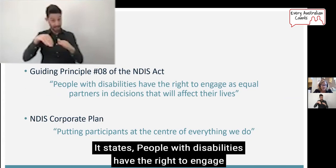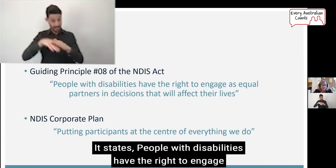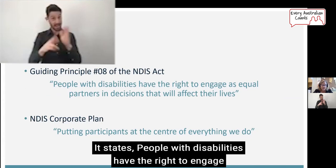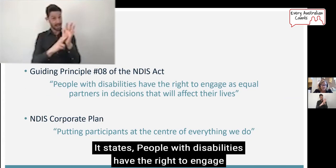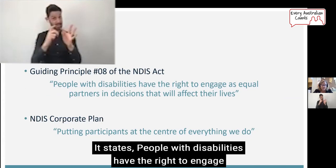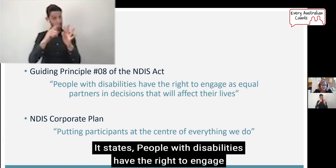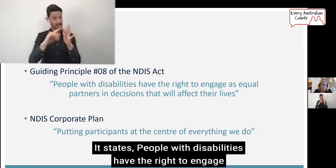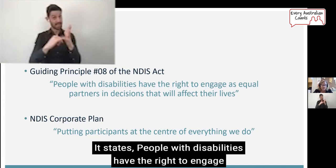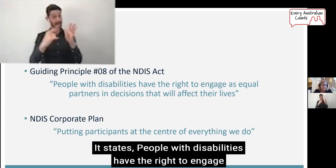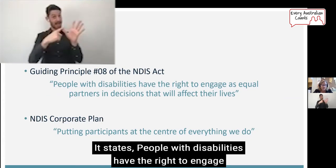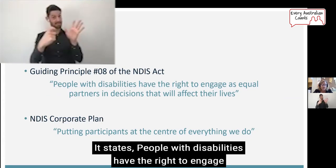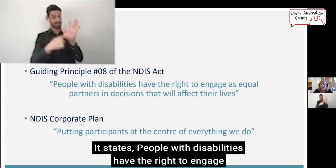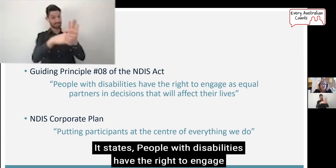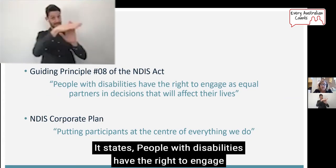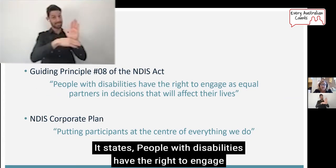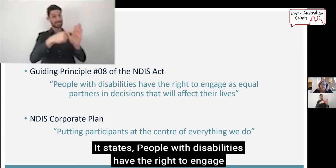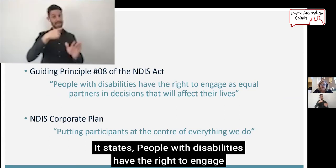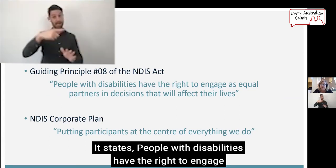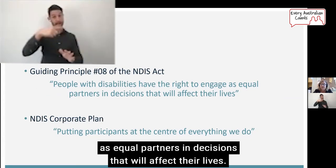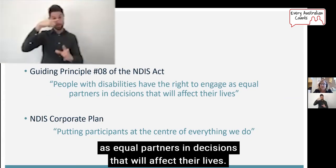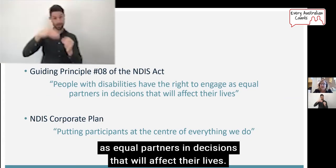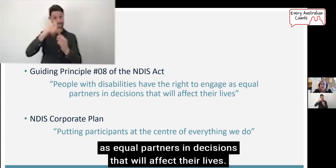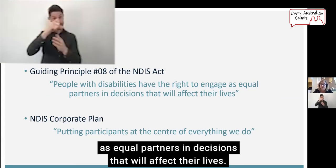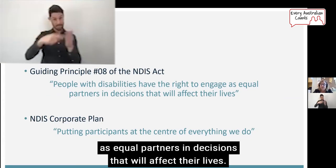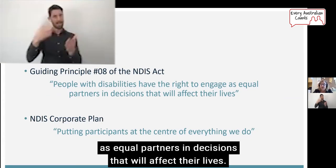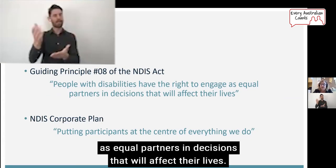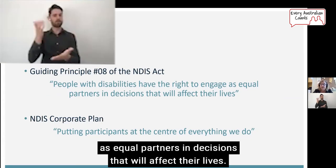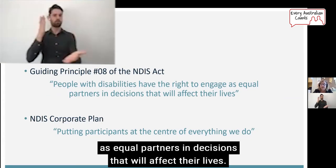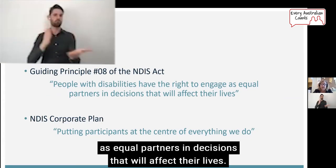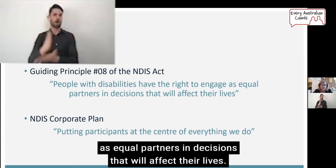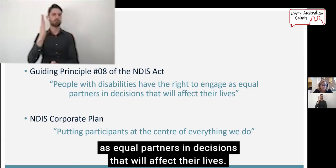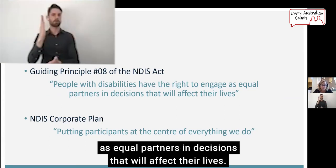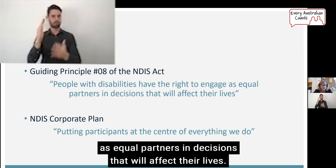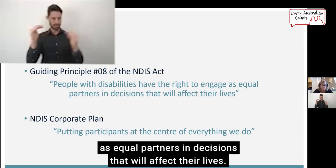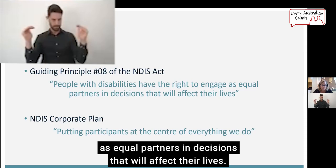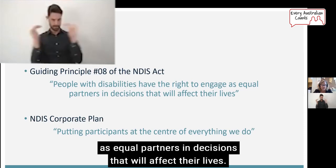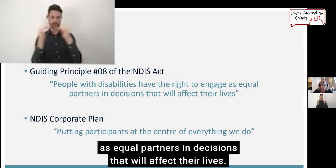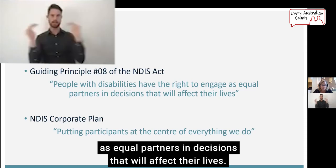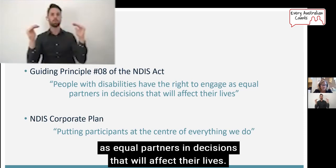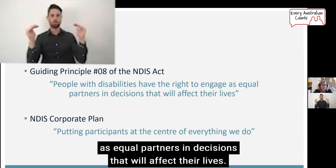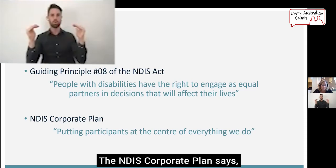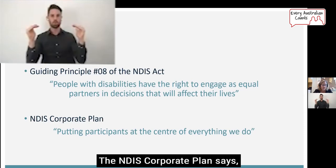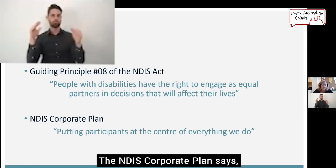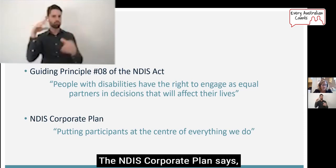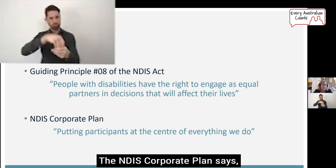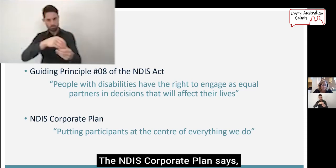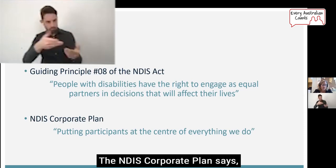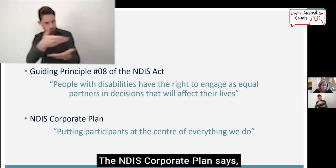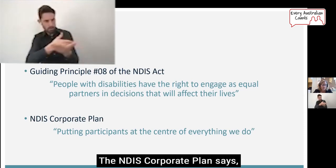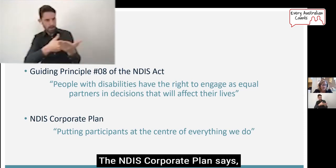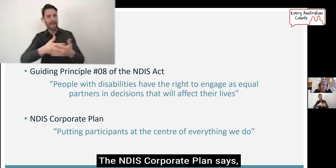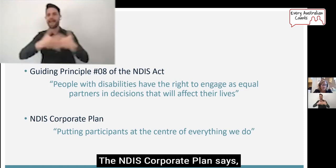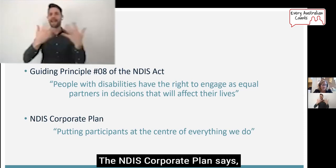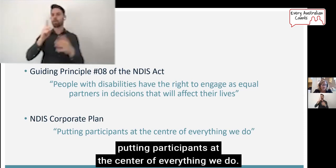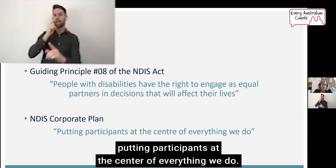It states people with disabilities have the right to engage as equal partners in decisions that will affect their lives. The NDIS